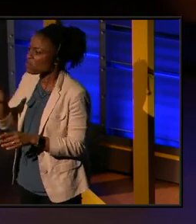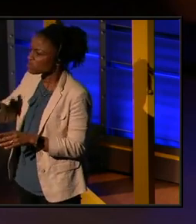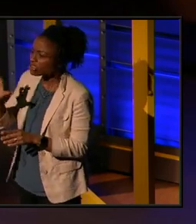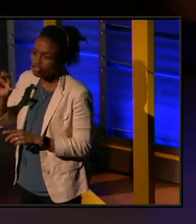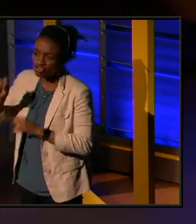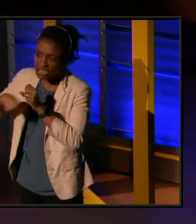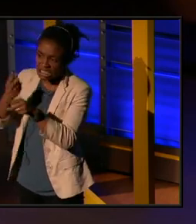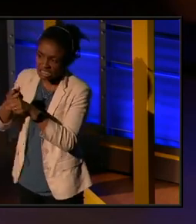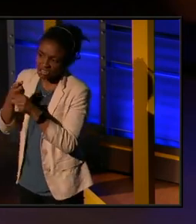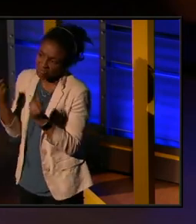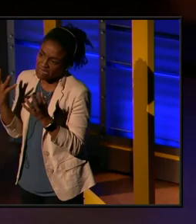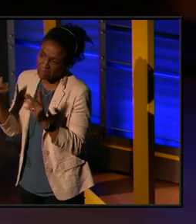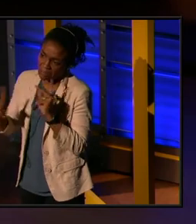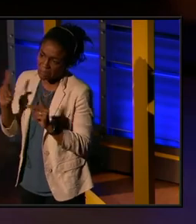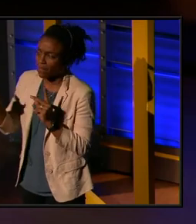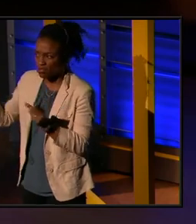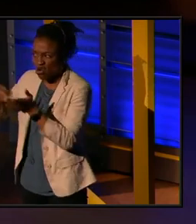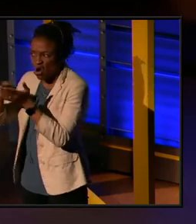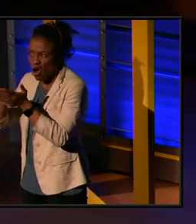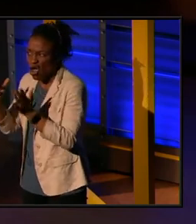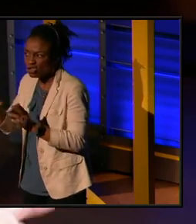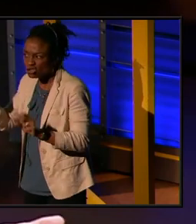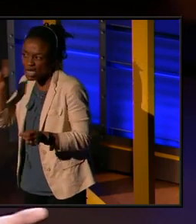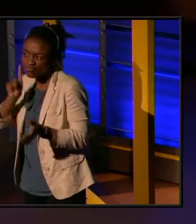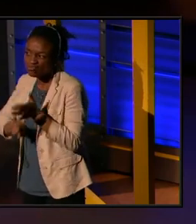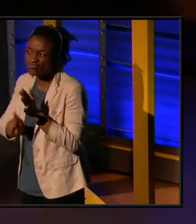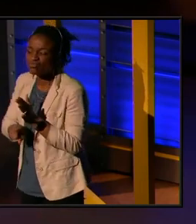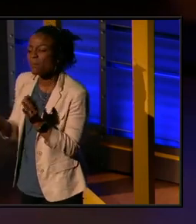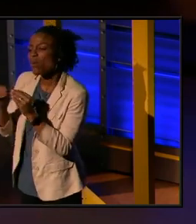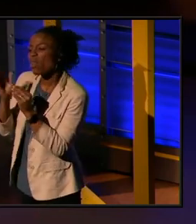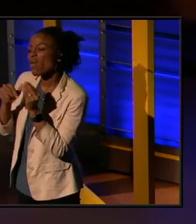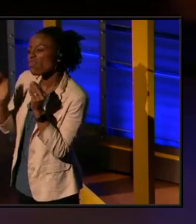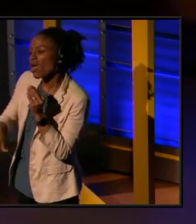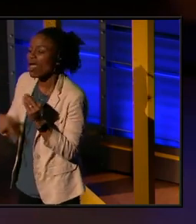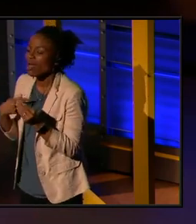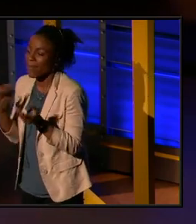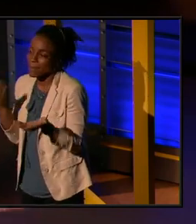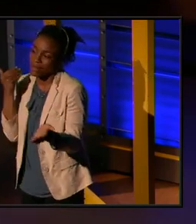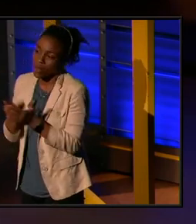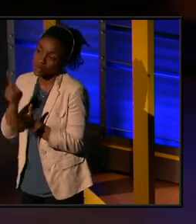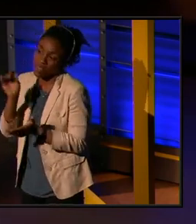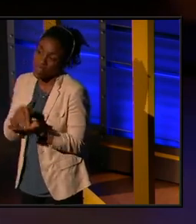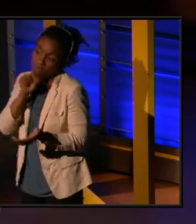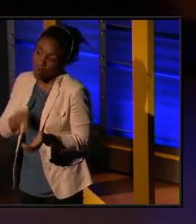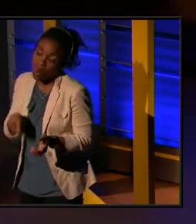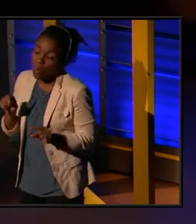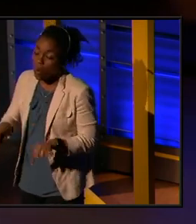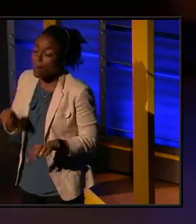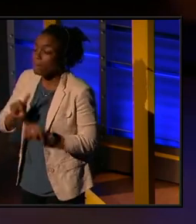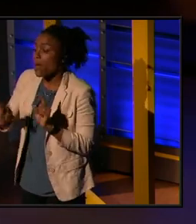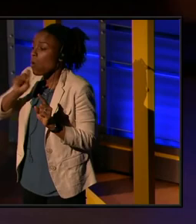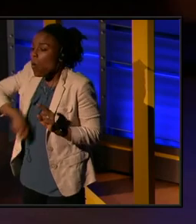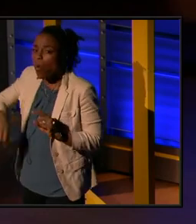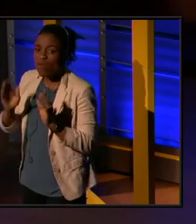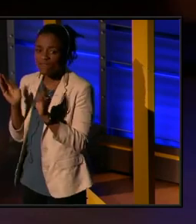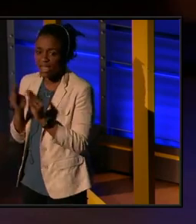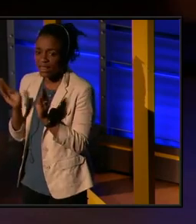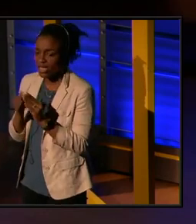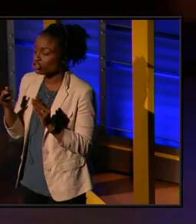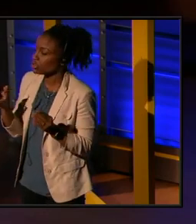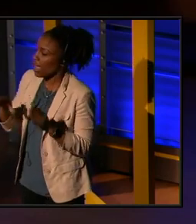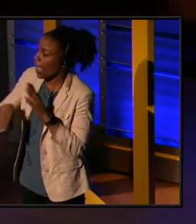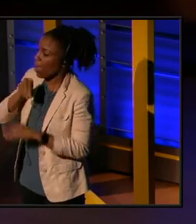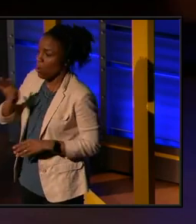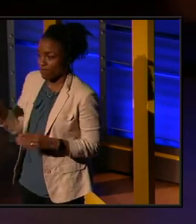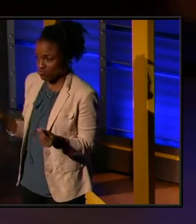let the, the village and the archaeologists say maybe it's even more than that, maybe closer to a thousand years old. But this old Yupik village is coming out of the ground